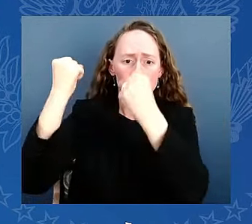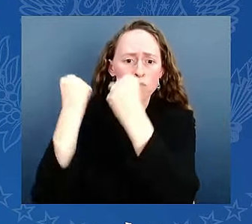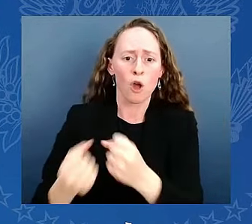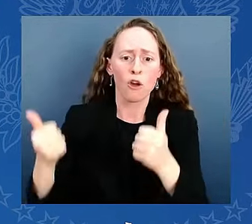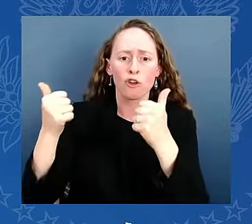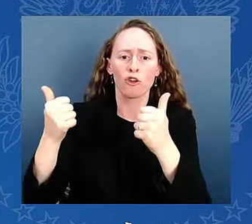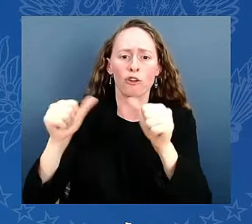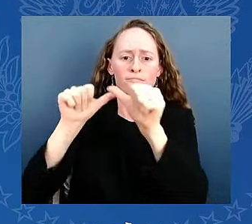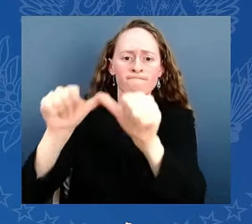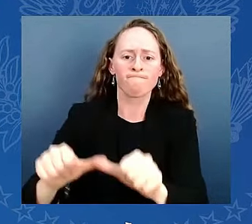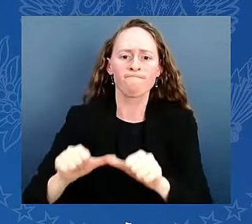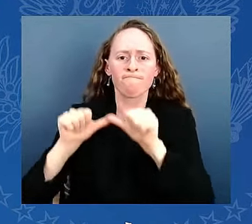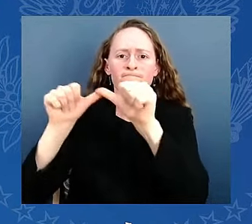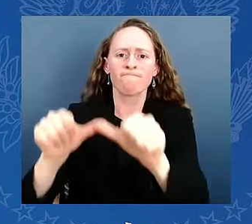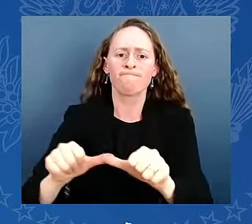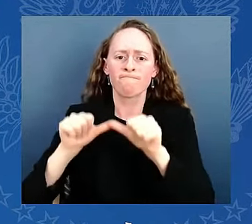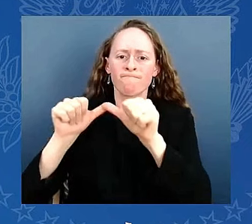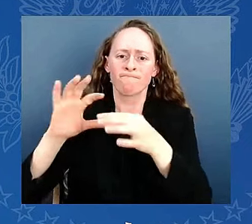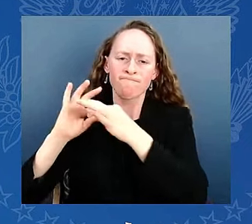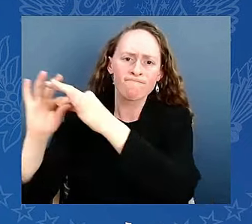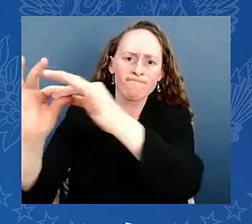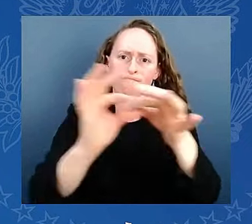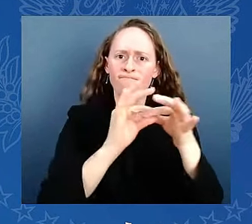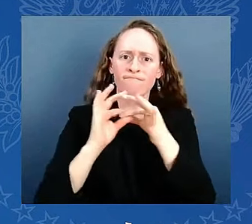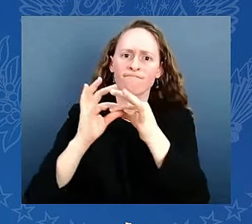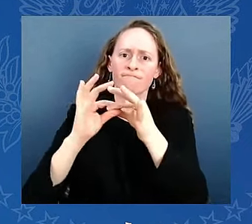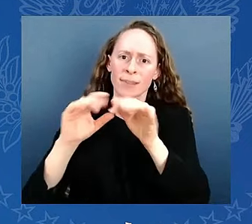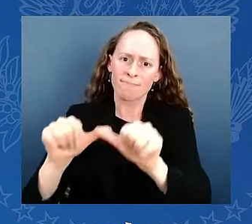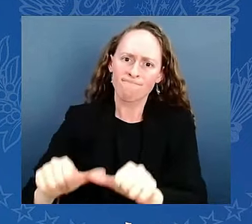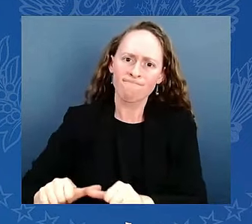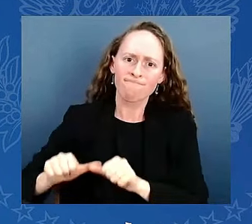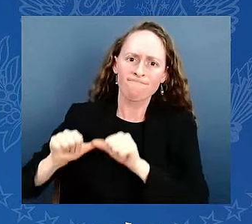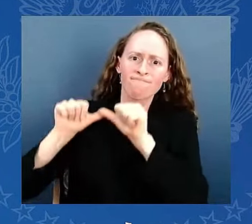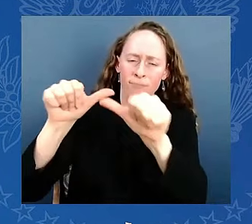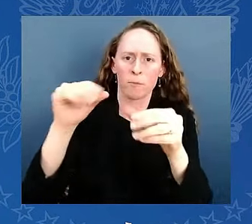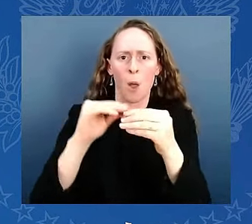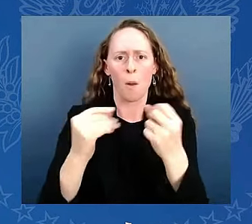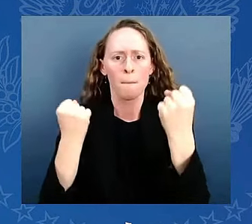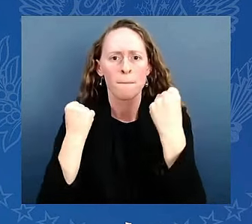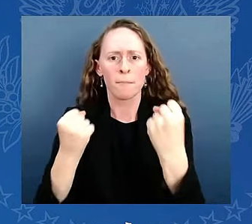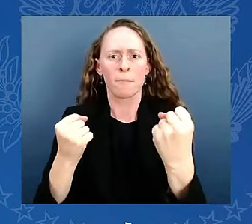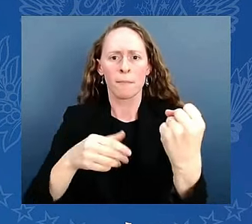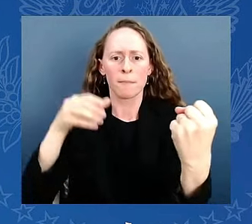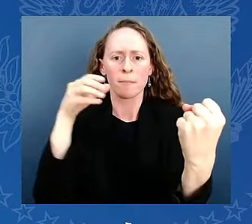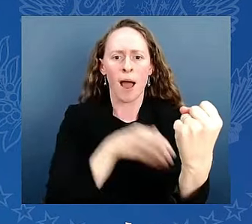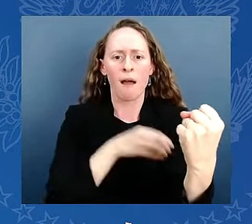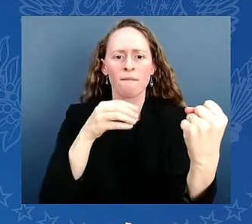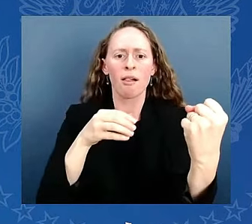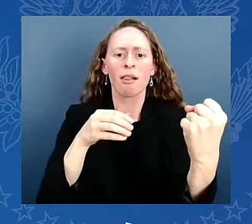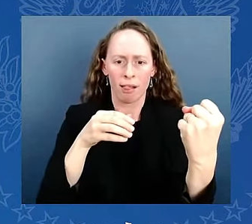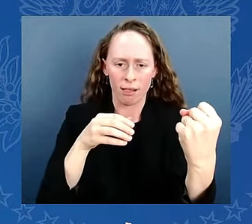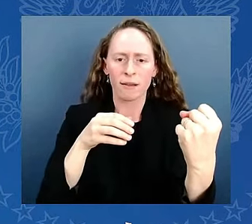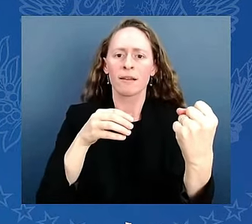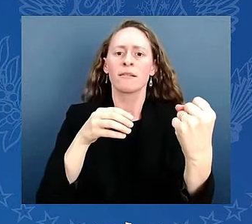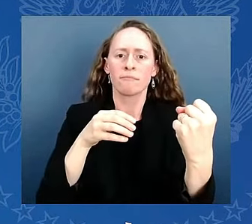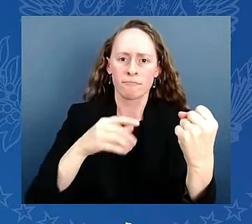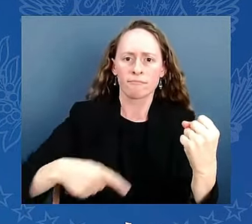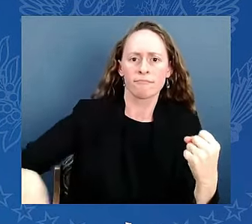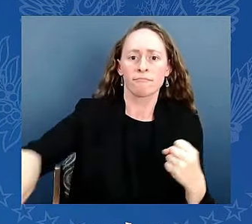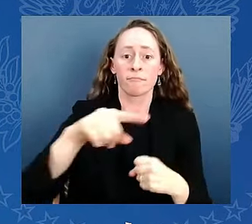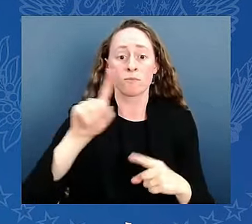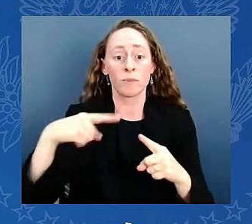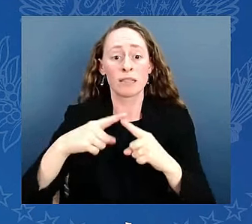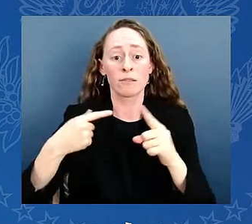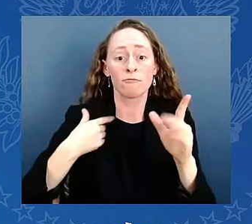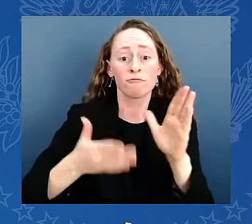keep doing the same for our allies in the Pacific. You know, when I came to office, the conventional wisdom was that China would